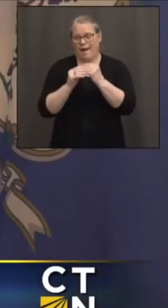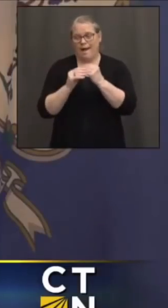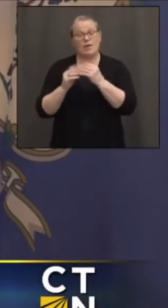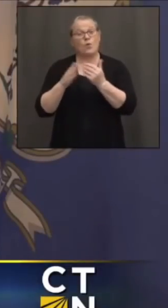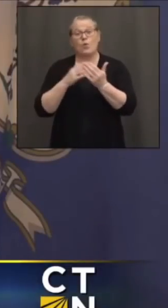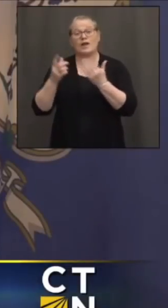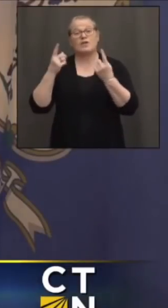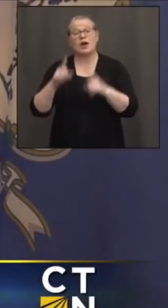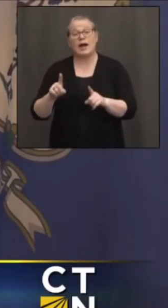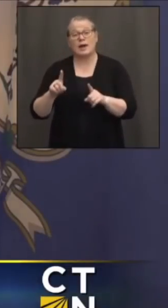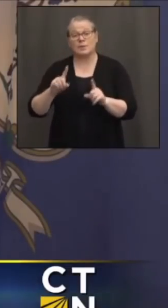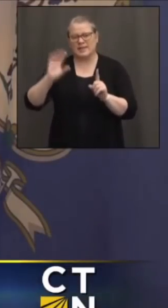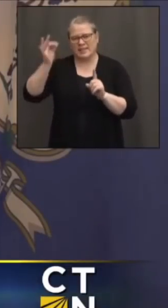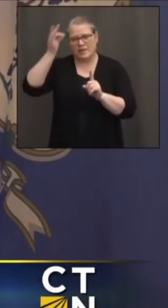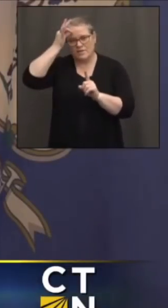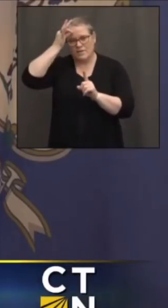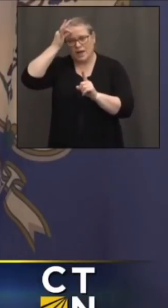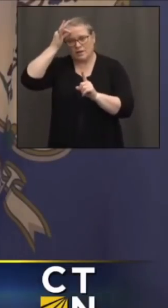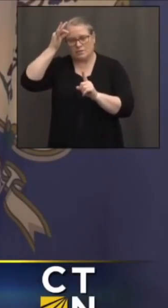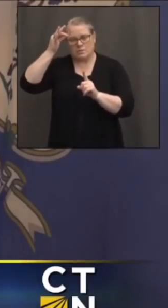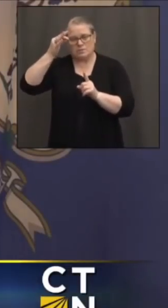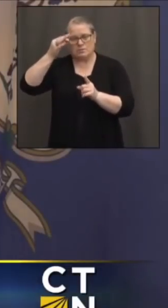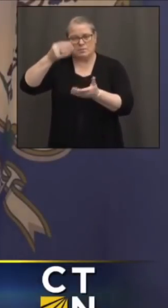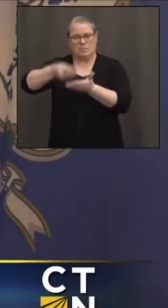100 percent paid for by the federal government.